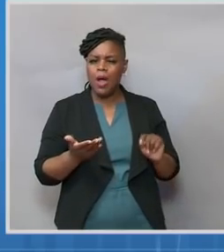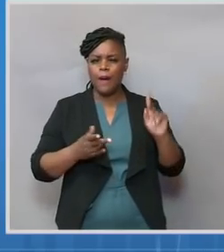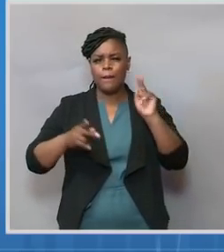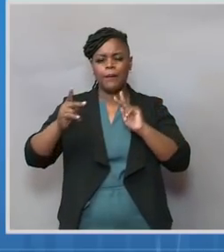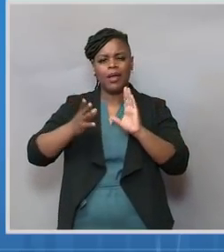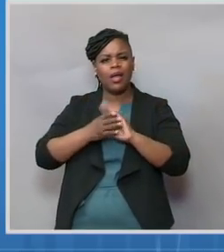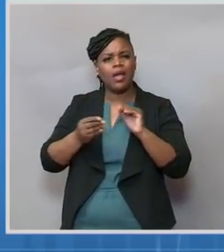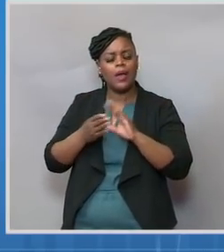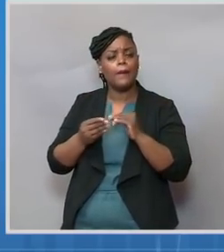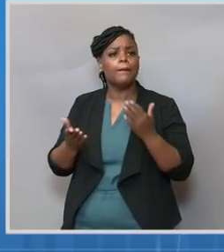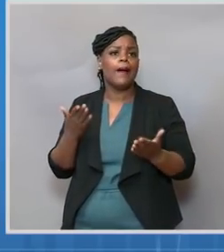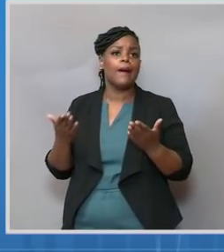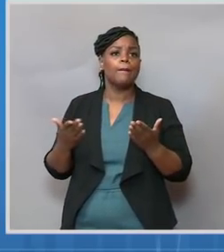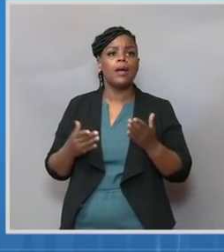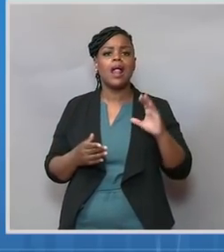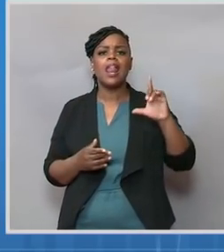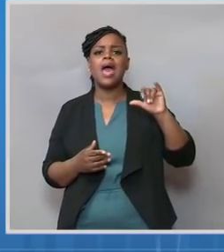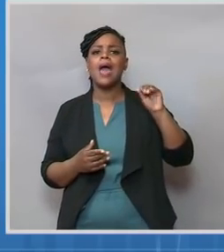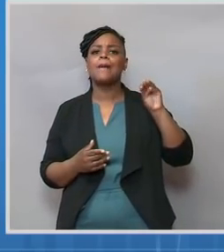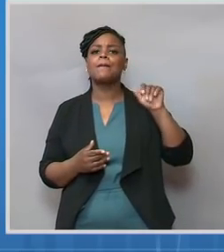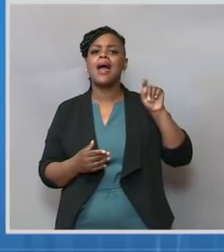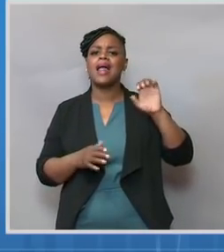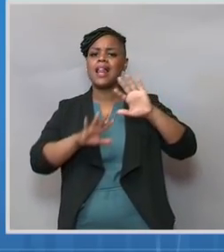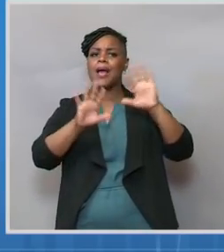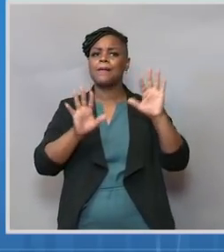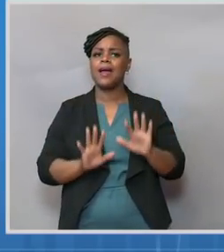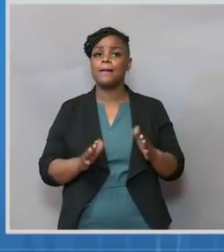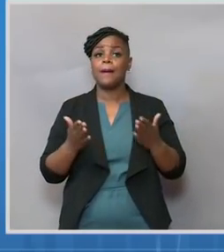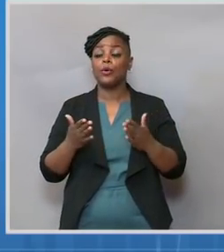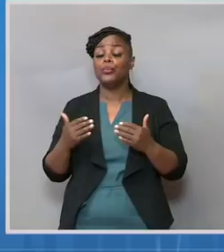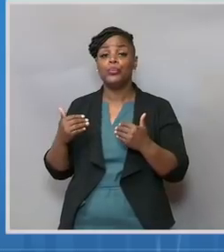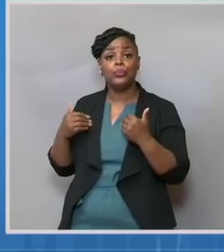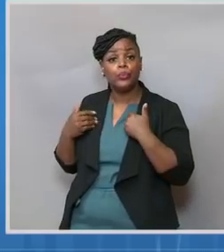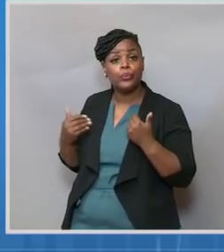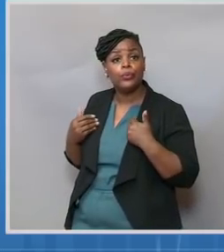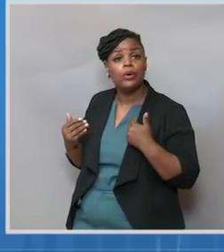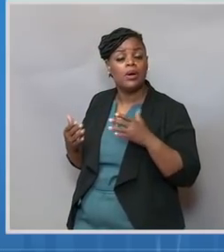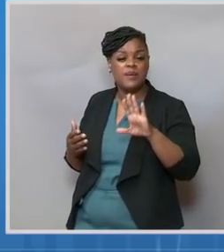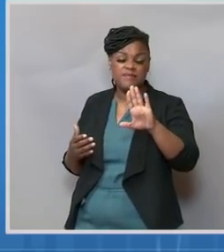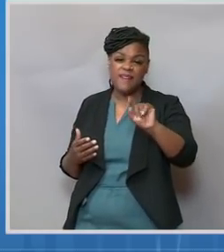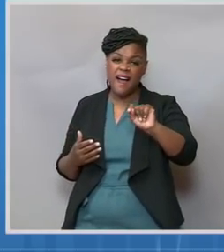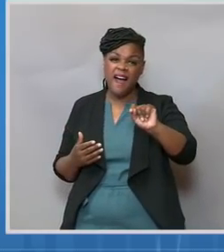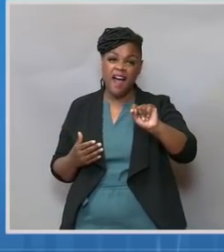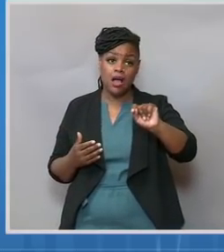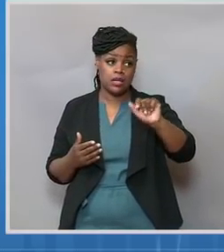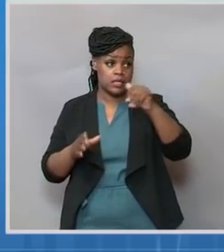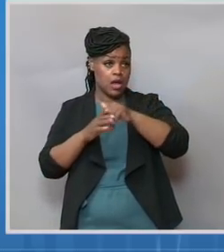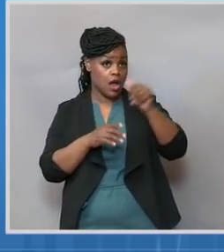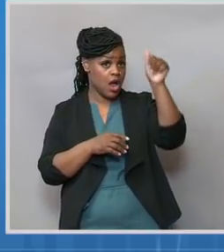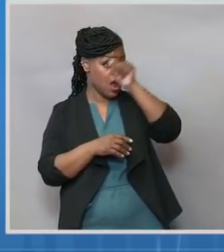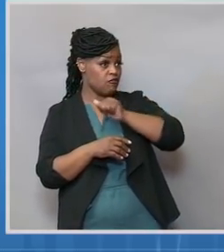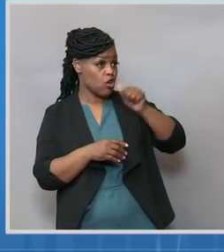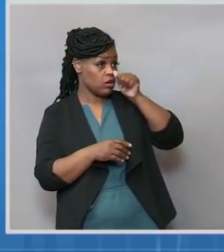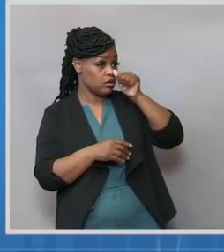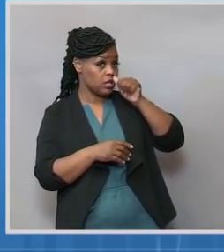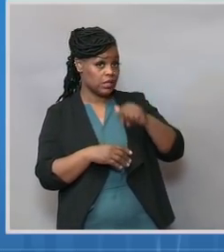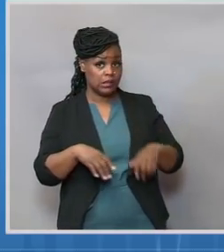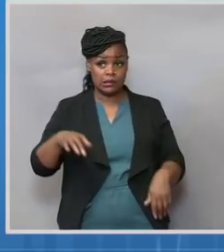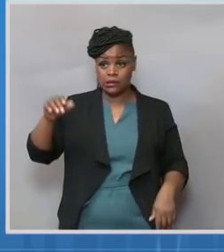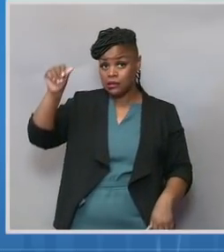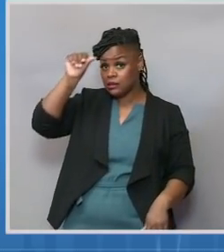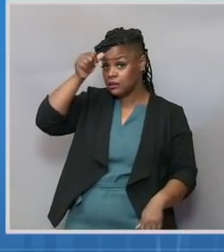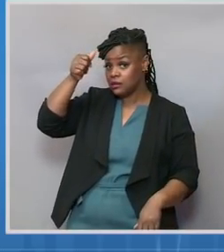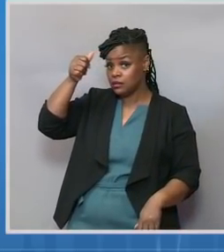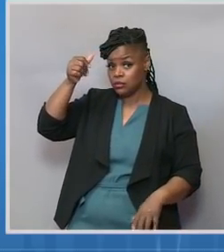the youth. I think what this is telling us, in Africa and in India, that when you have a global pandemic, it is a global pandemic,